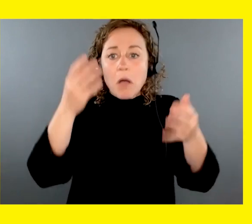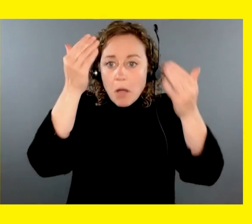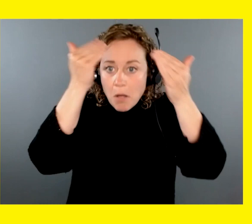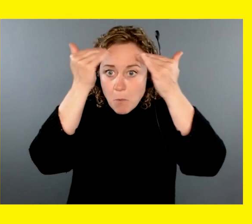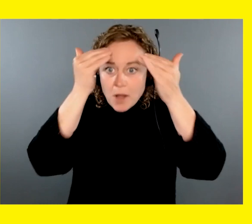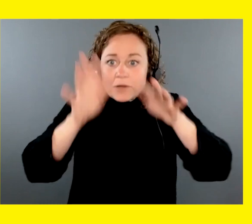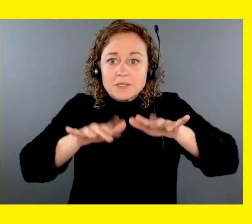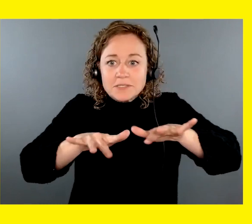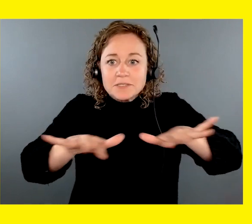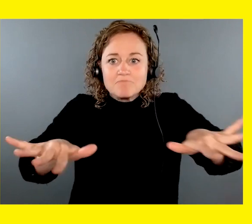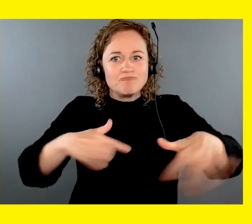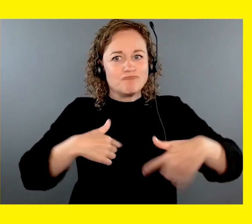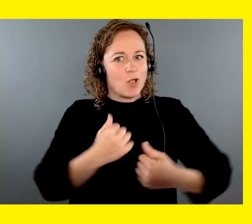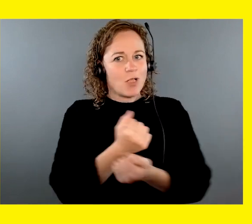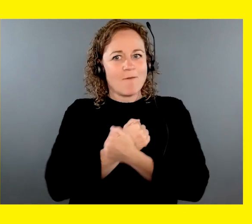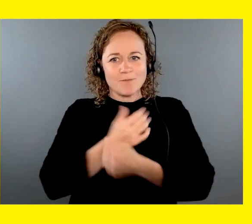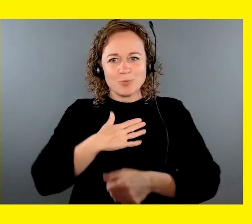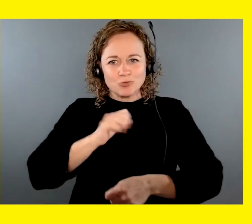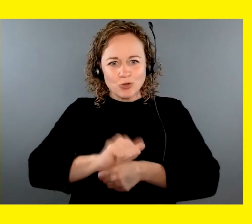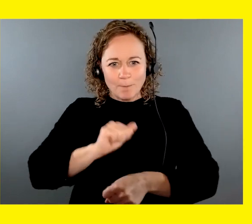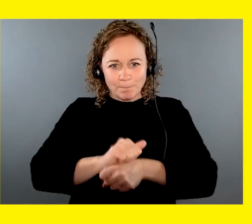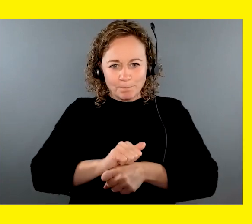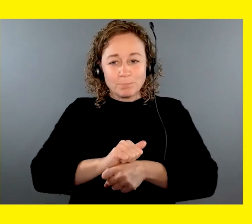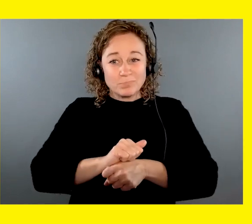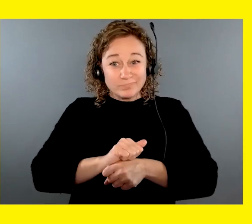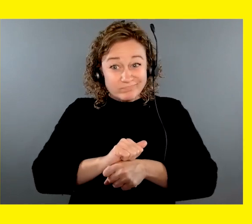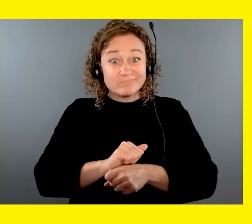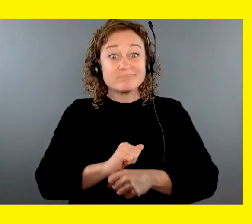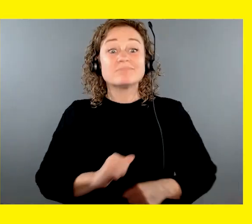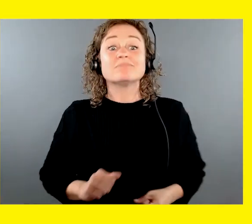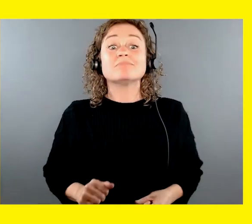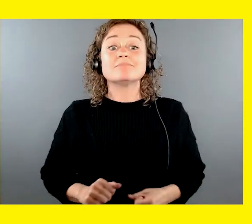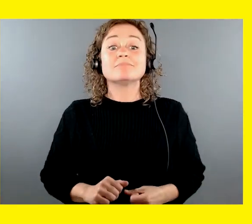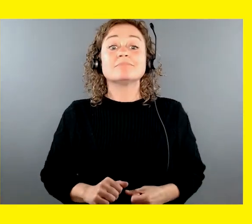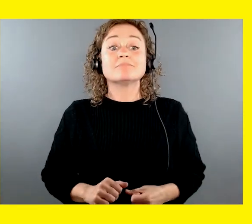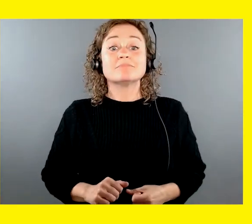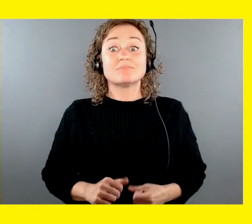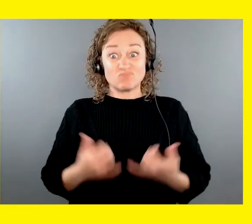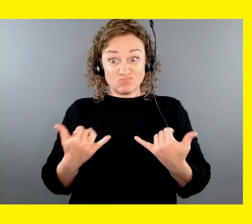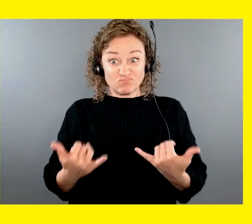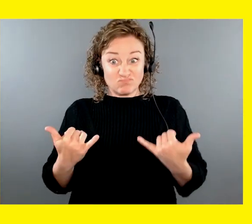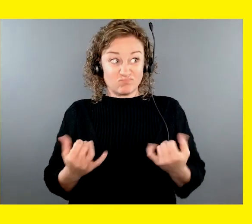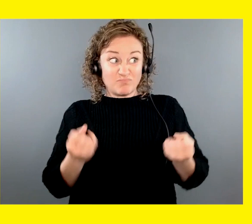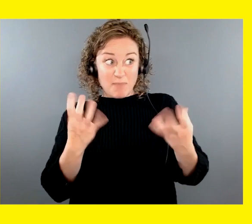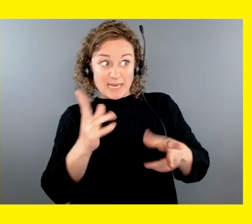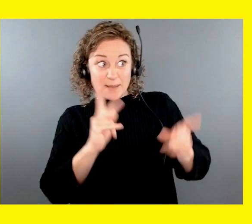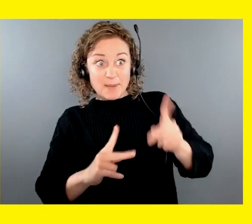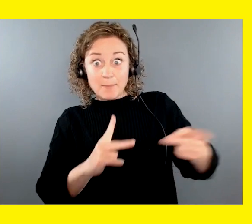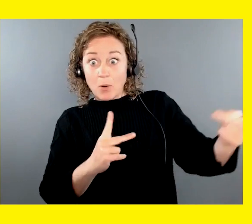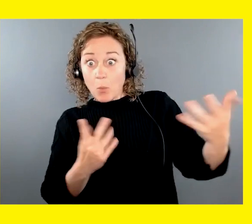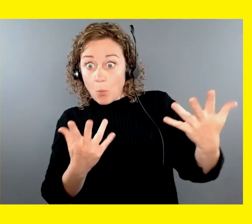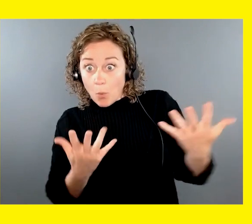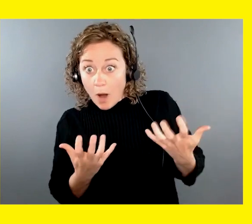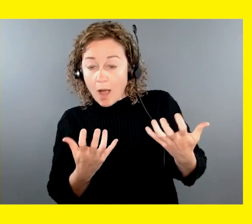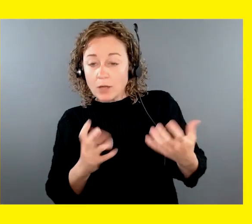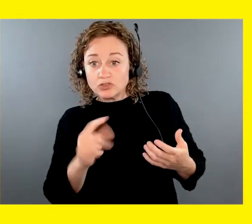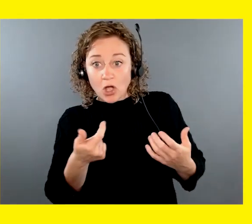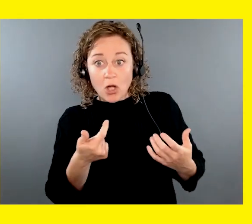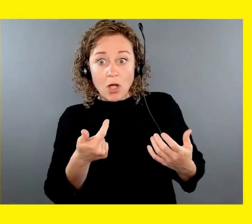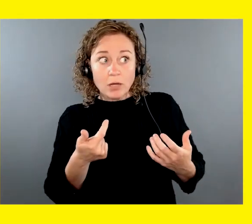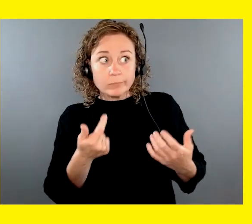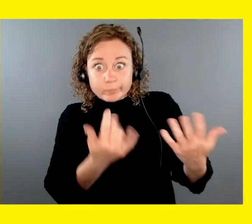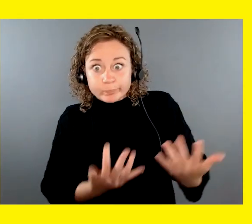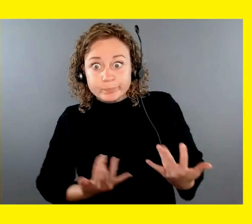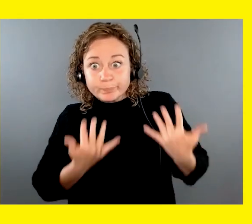I love it. What I don't love is that right now hundreds of people are waiting for their very own guide dog. That means